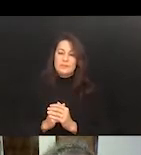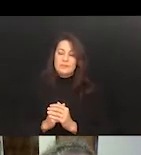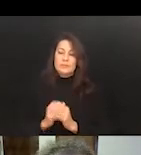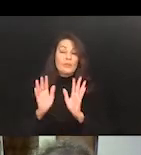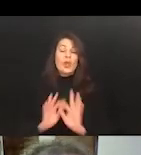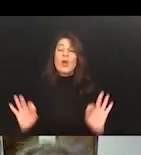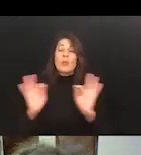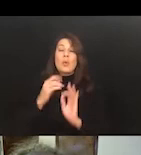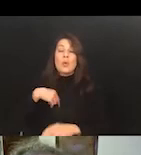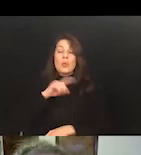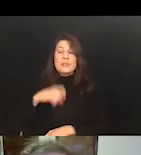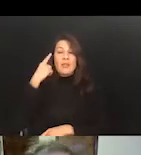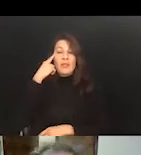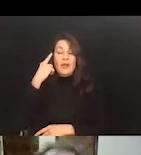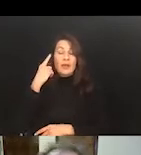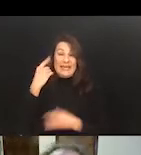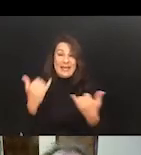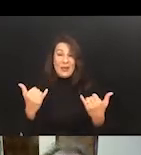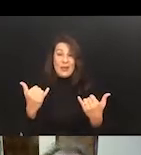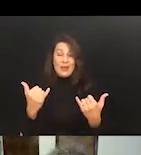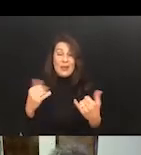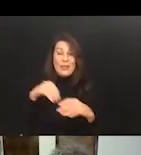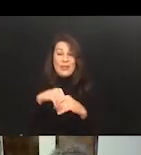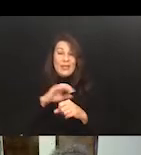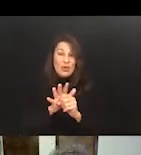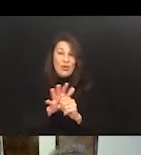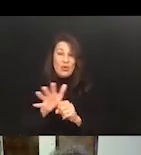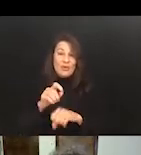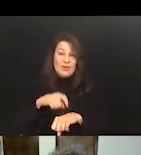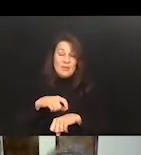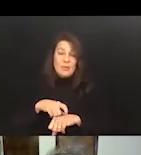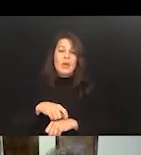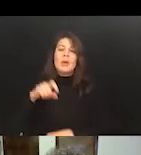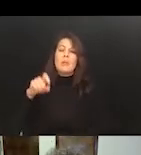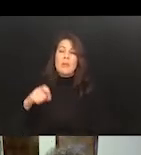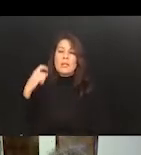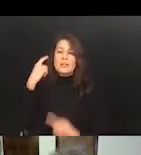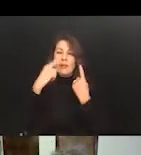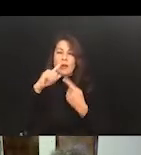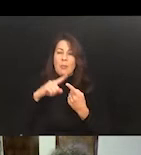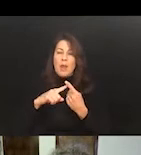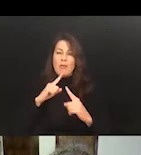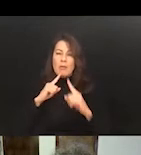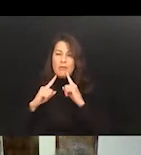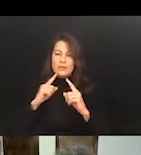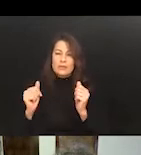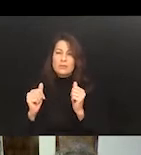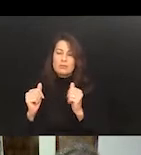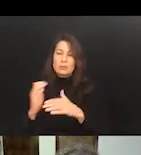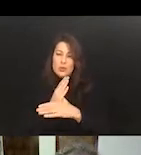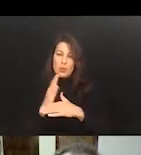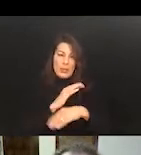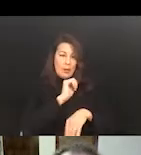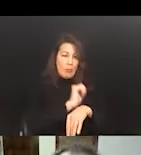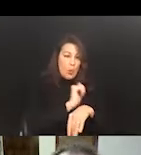about, particularly now in the COVID era, is the conversation between employees